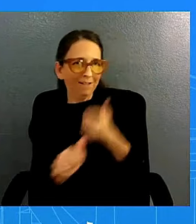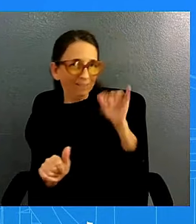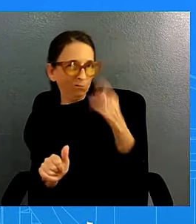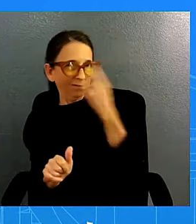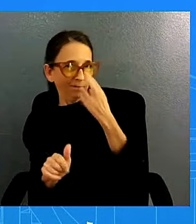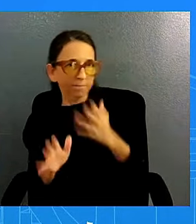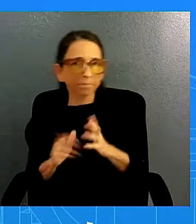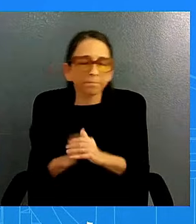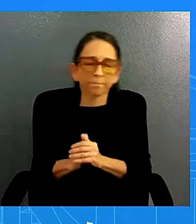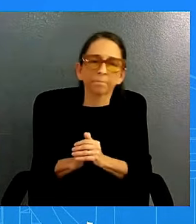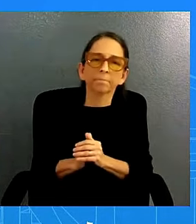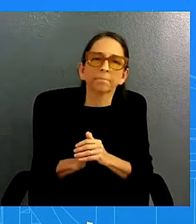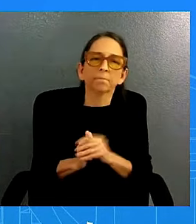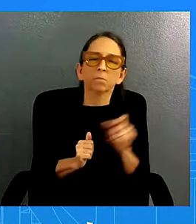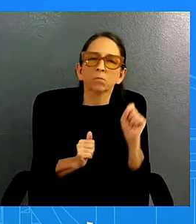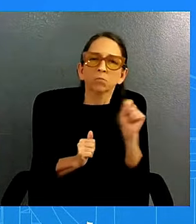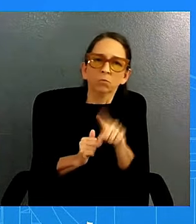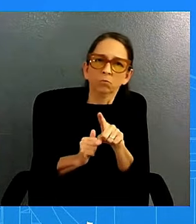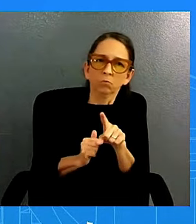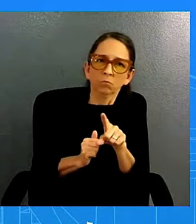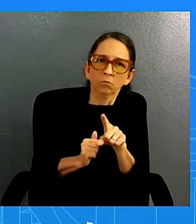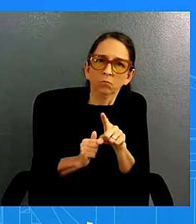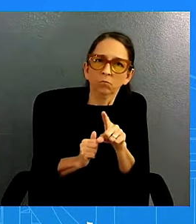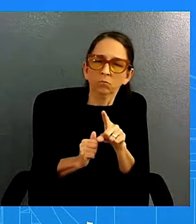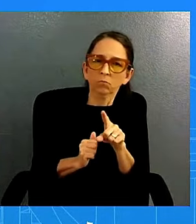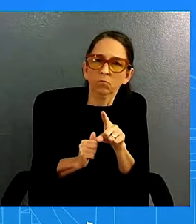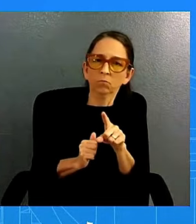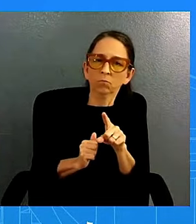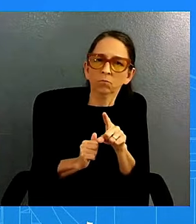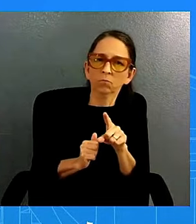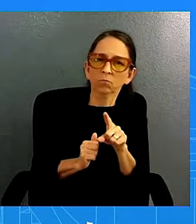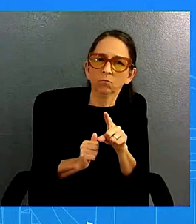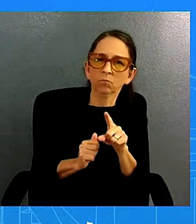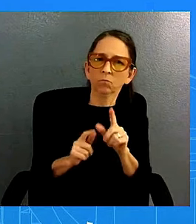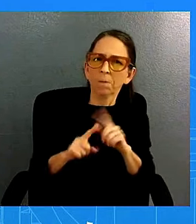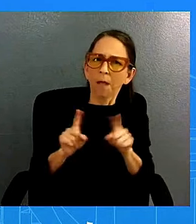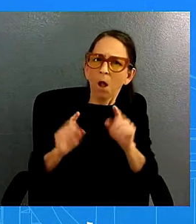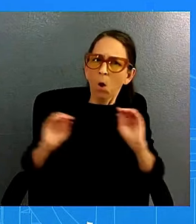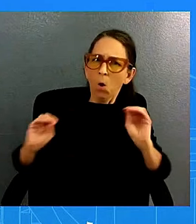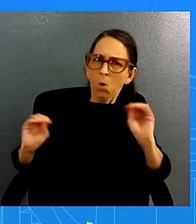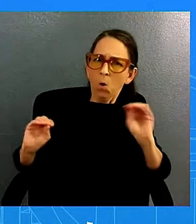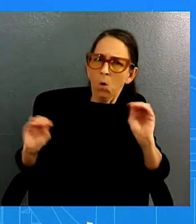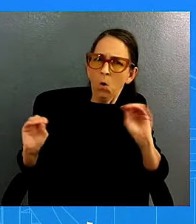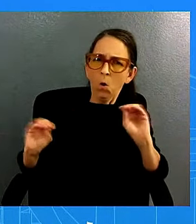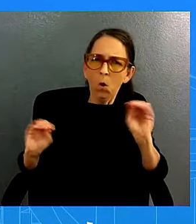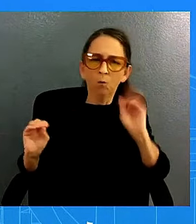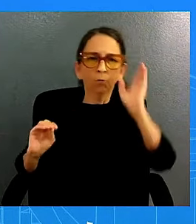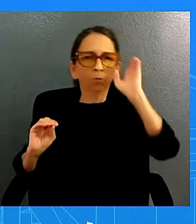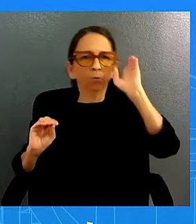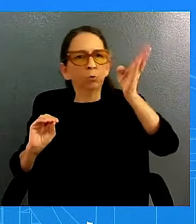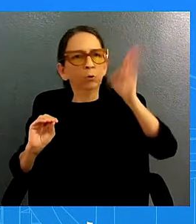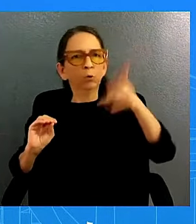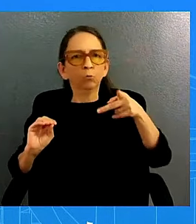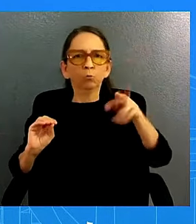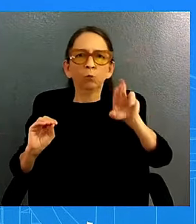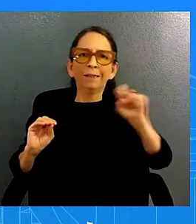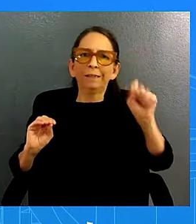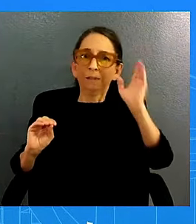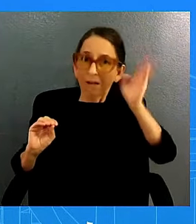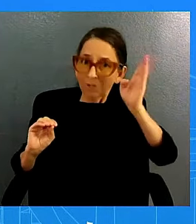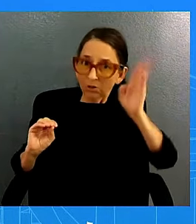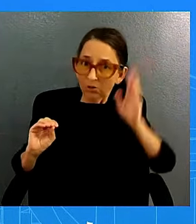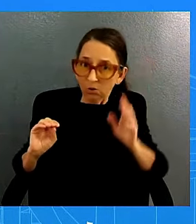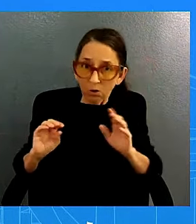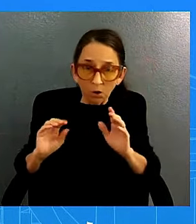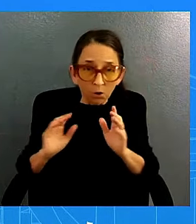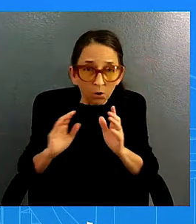the fact also that he's not having a press conference around this was that a request of any of the other government i can't speak to